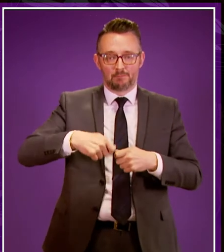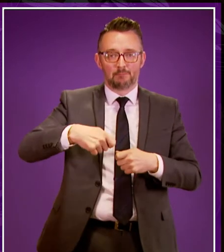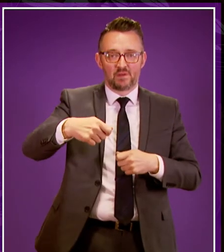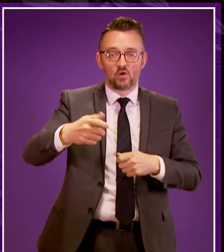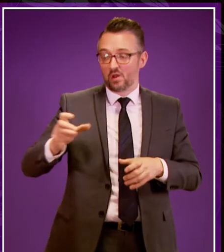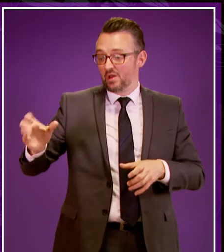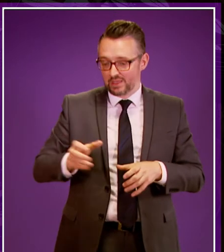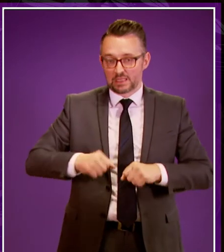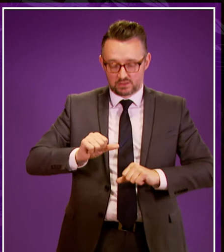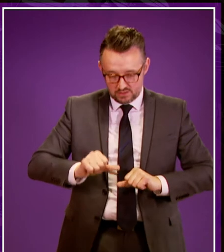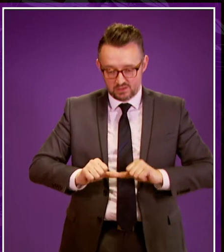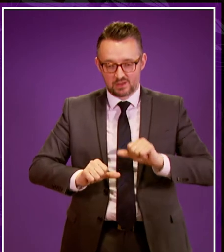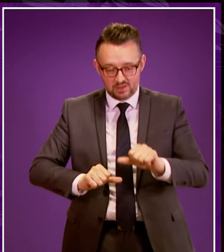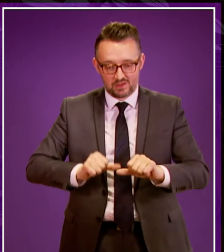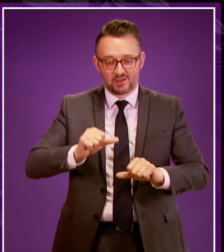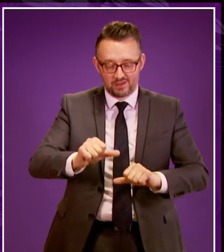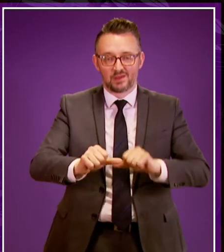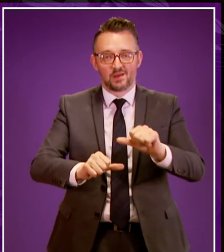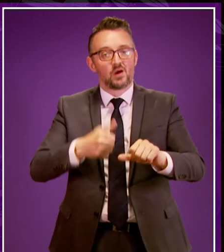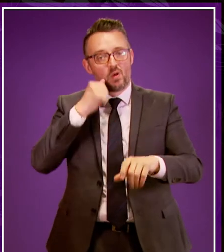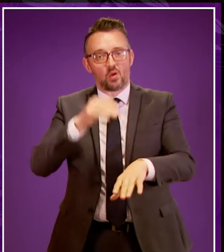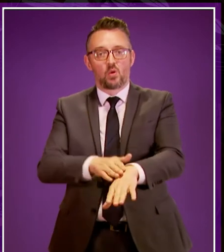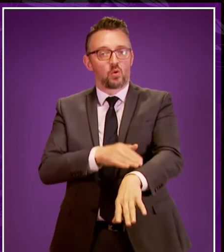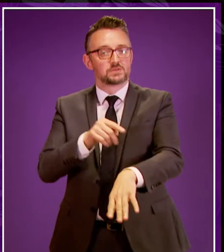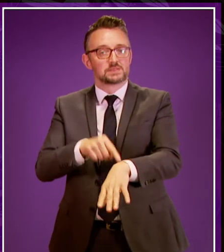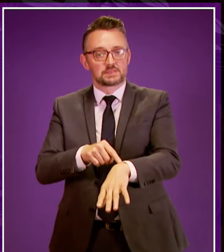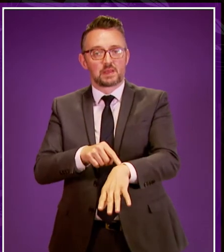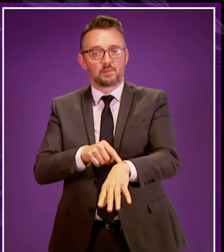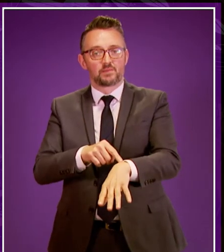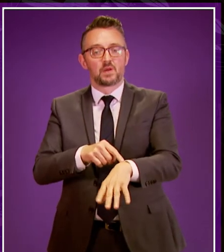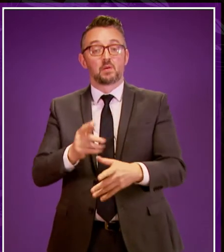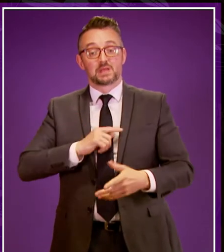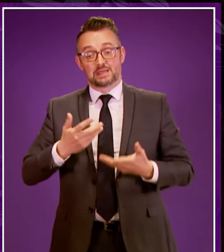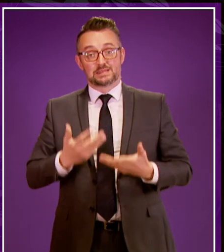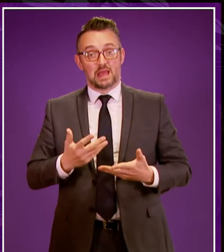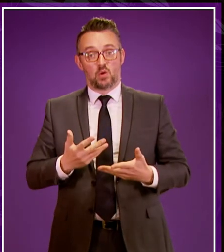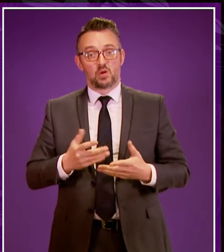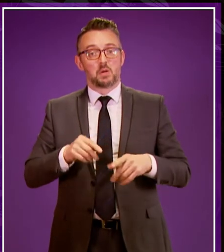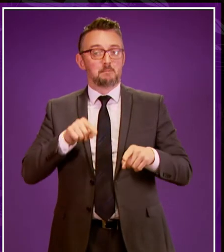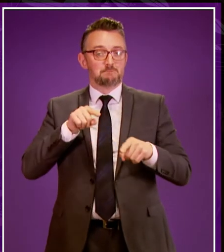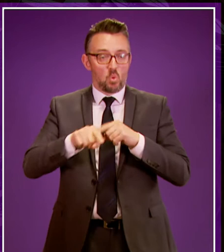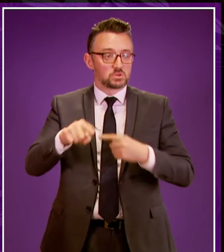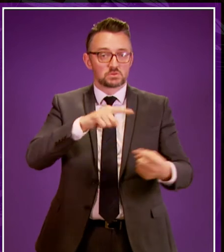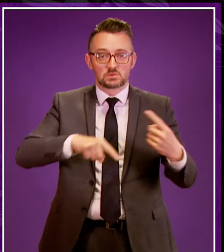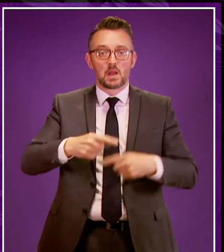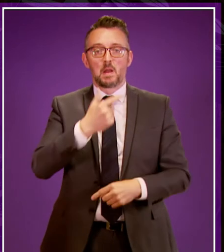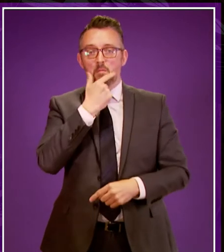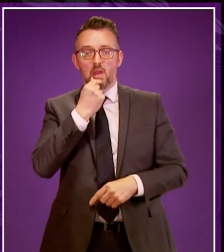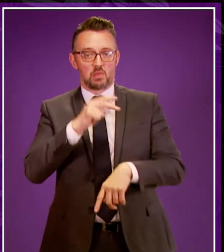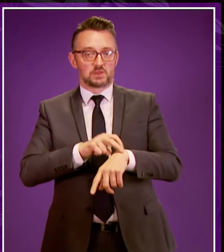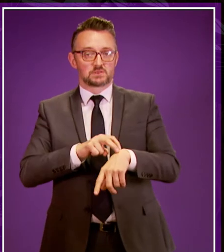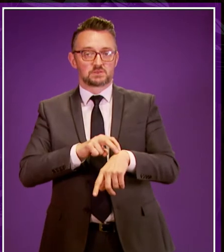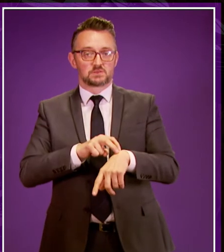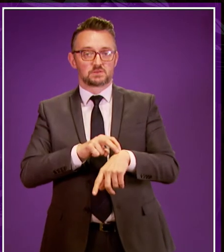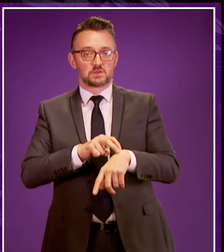into this particular post from a BME background or from another other genders because at the present time it is largely dominated by male officers